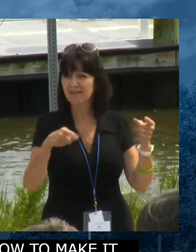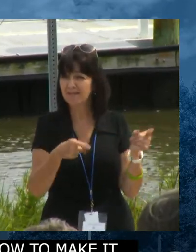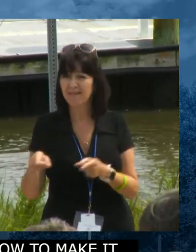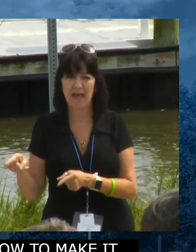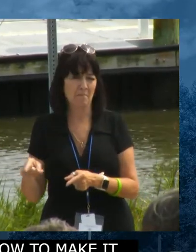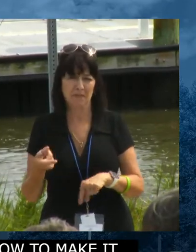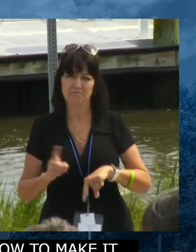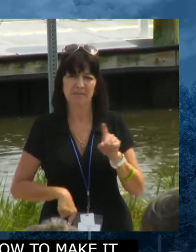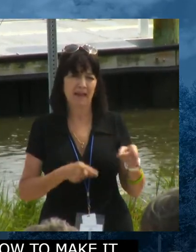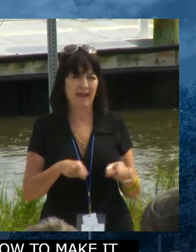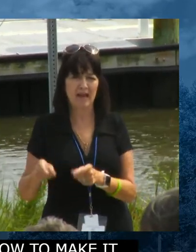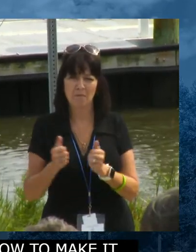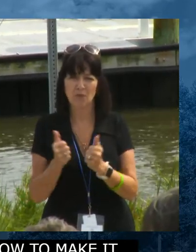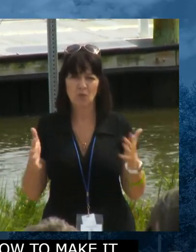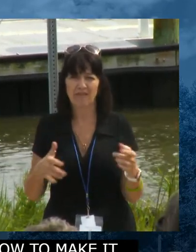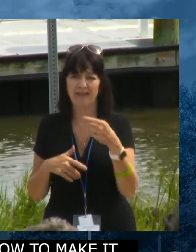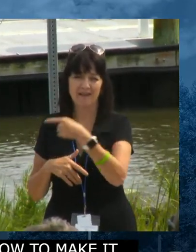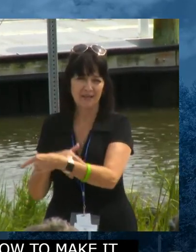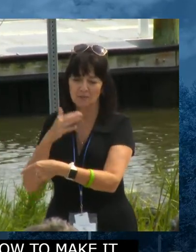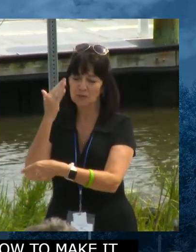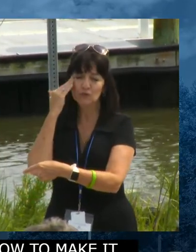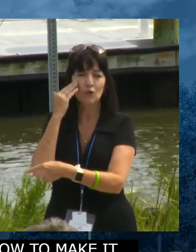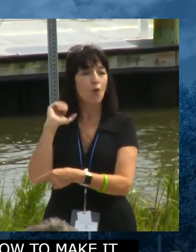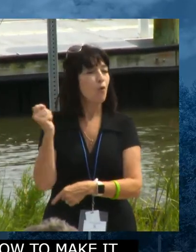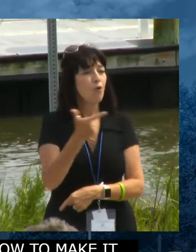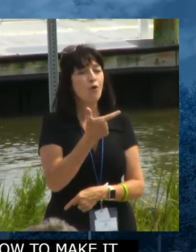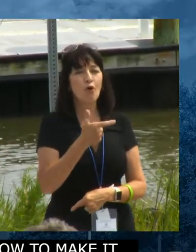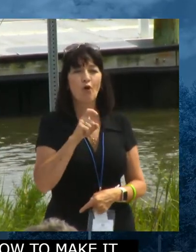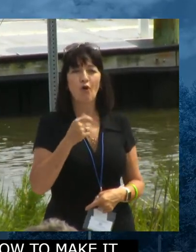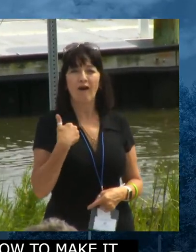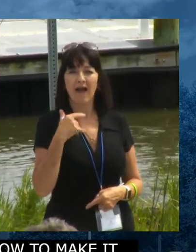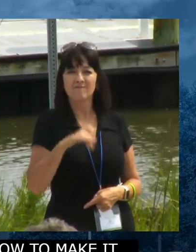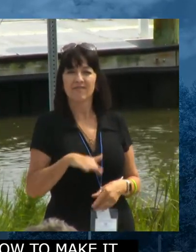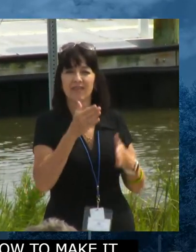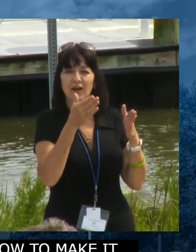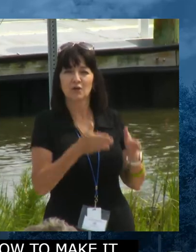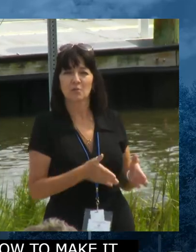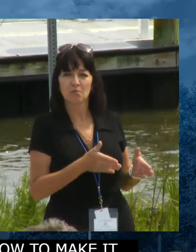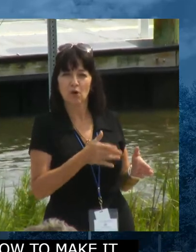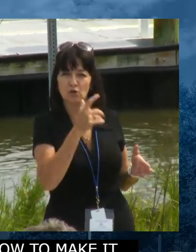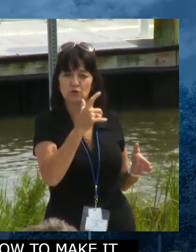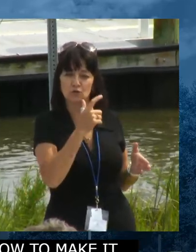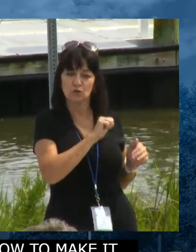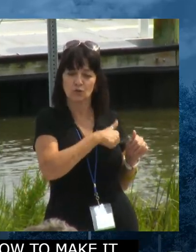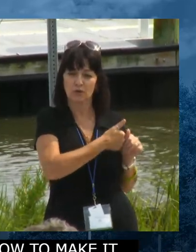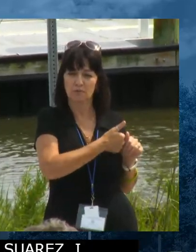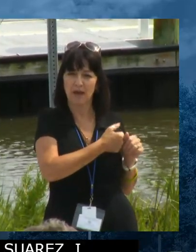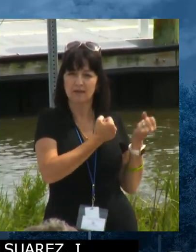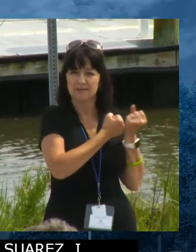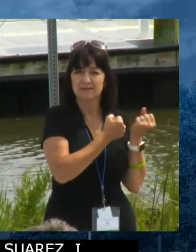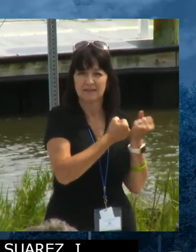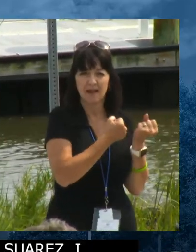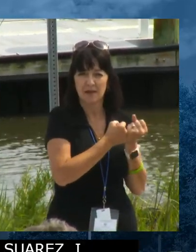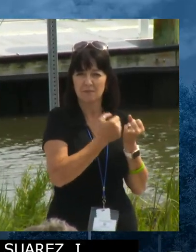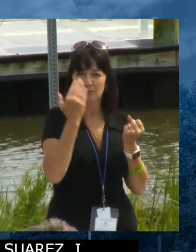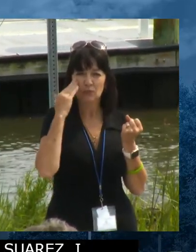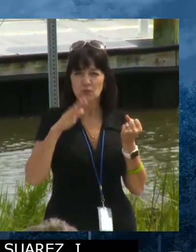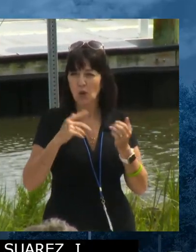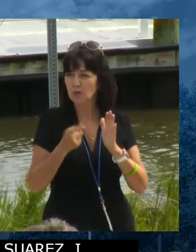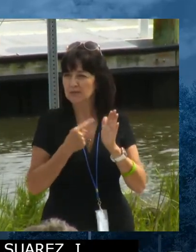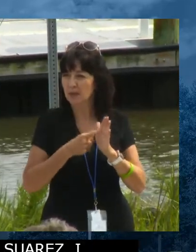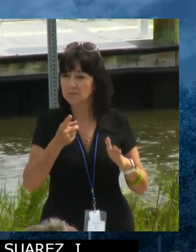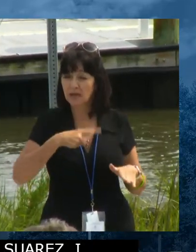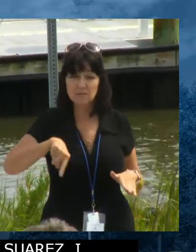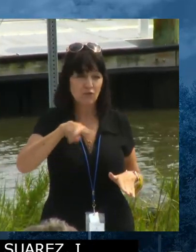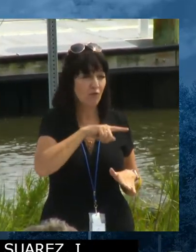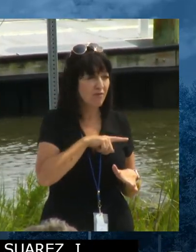the ledge, you know, it's like a lot of times I teeter, I'm like on this ledge. And Pete's the one who pulls me back. And he tells me, you